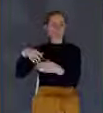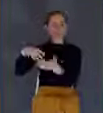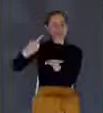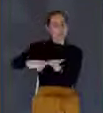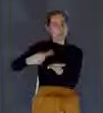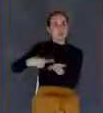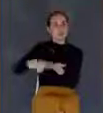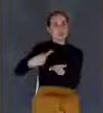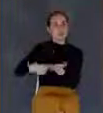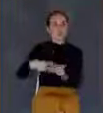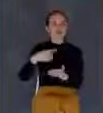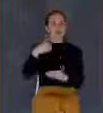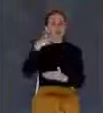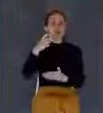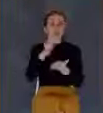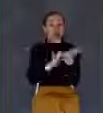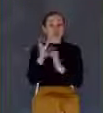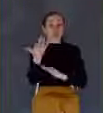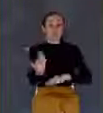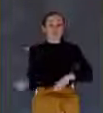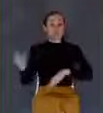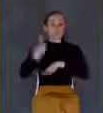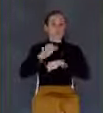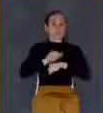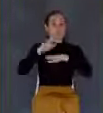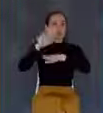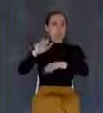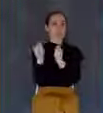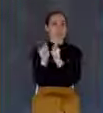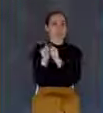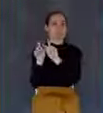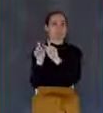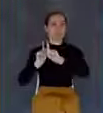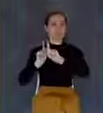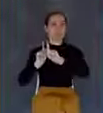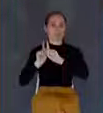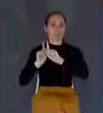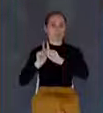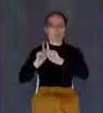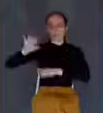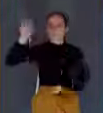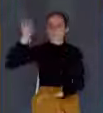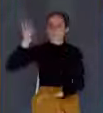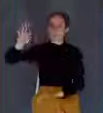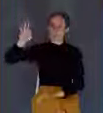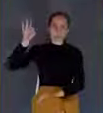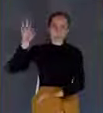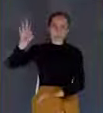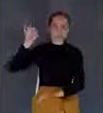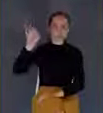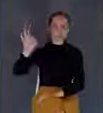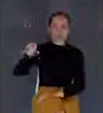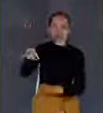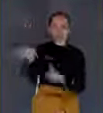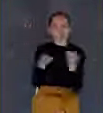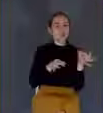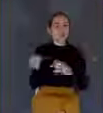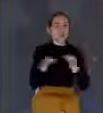Olives with his disciples. And this is our Lord's description of his second coming.